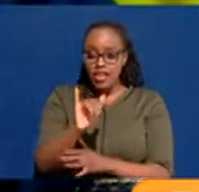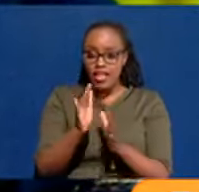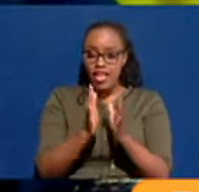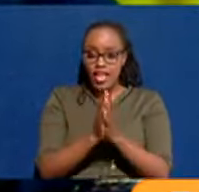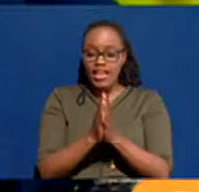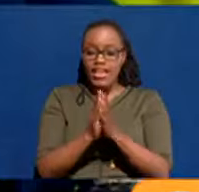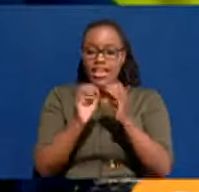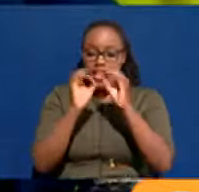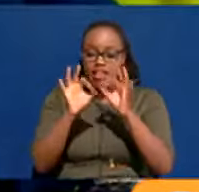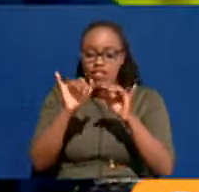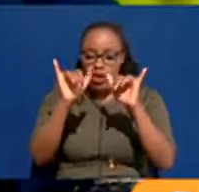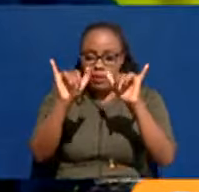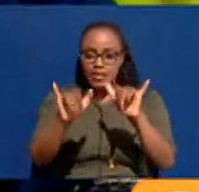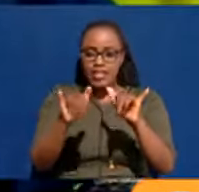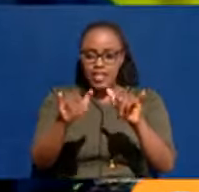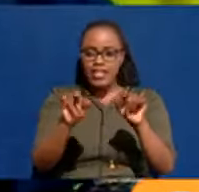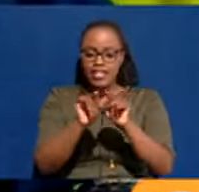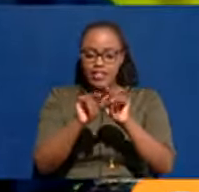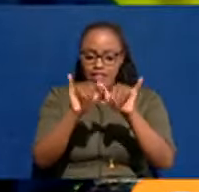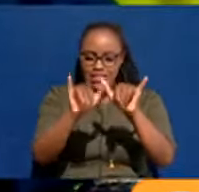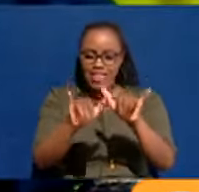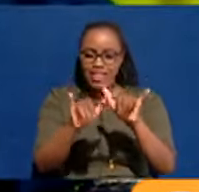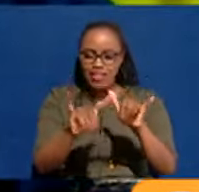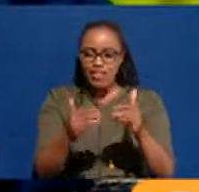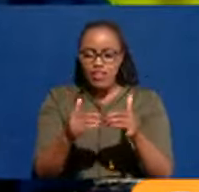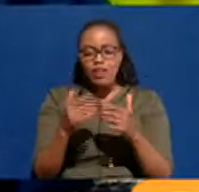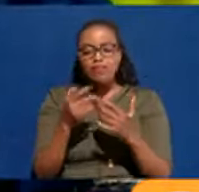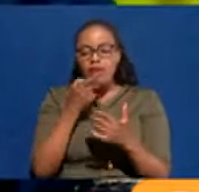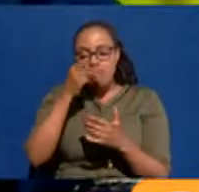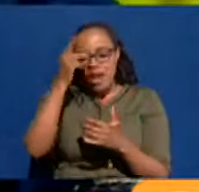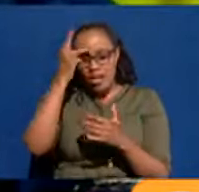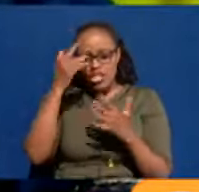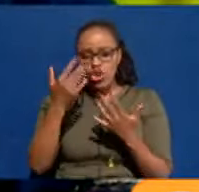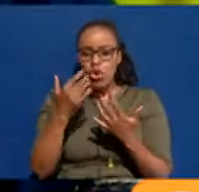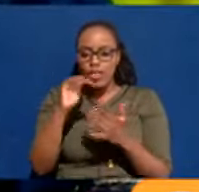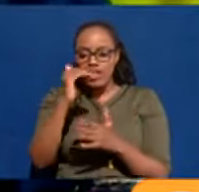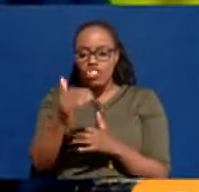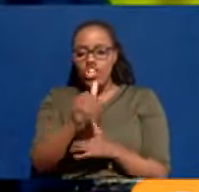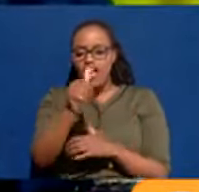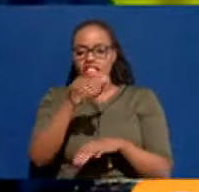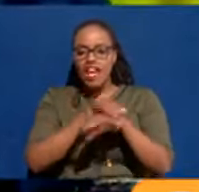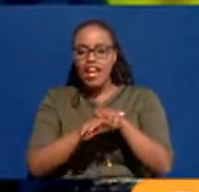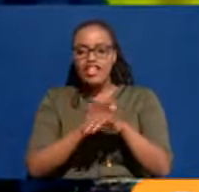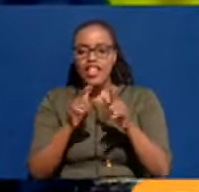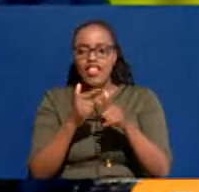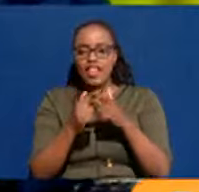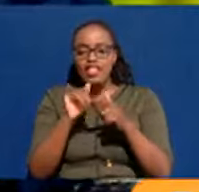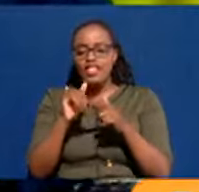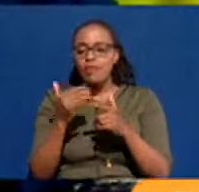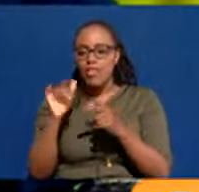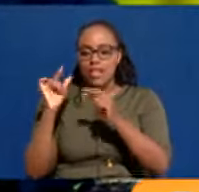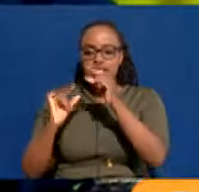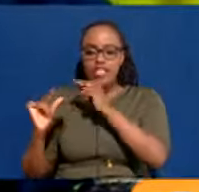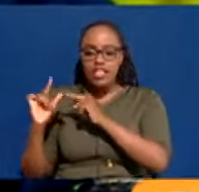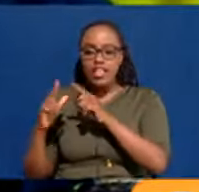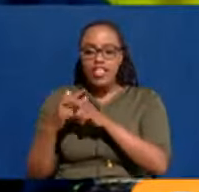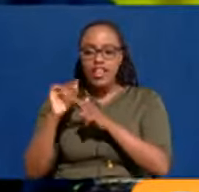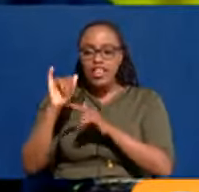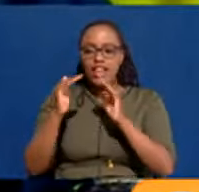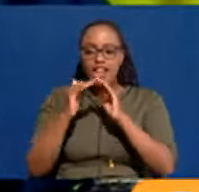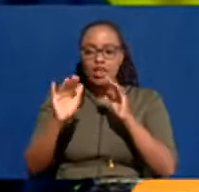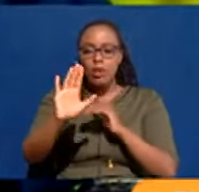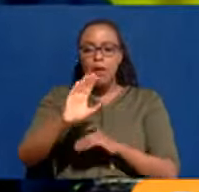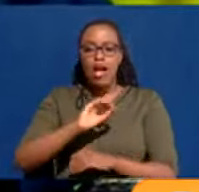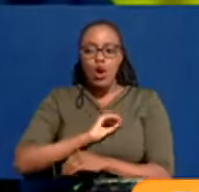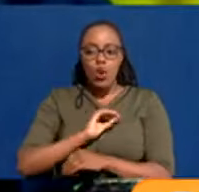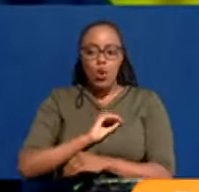if you have been sitting there, that card unapata in afrolo kwa mzazi, inapatio mtoto, mtoto mungini anapata, now even three generations, that house will be